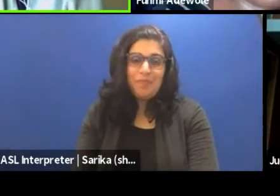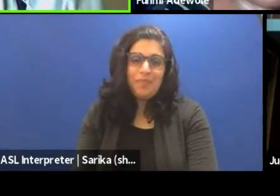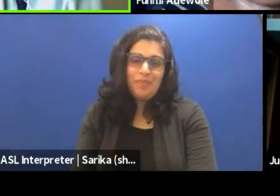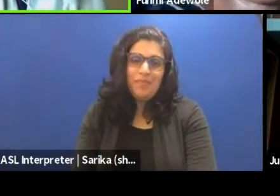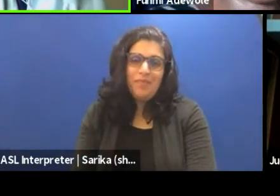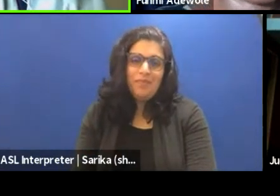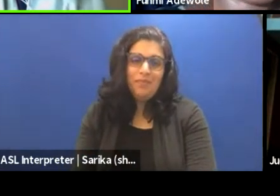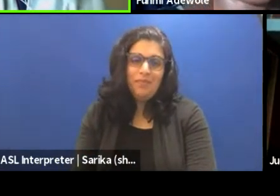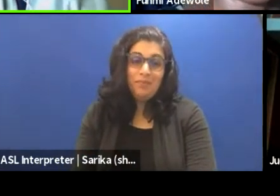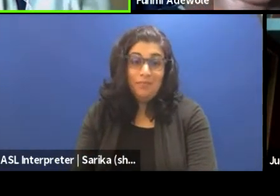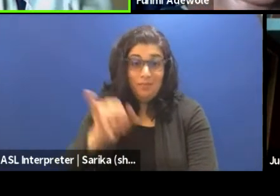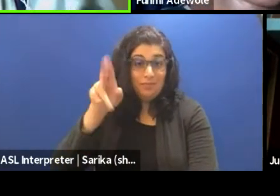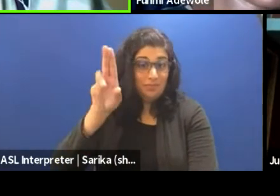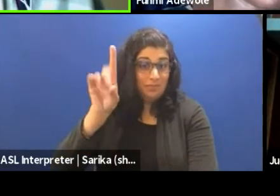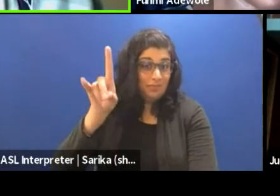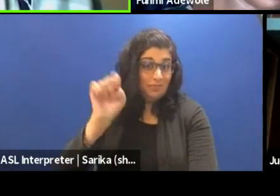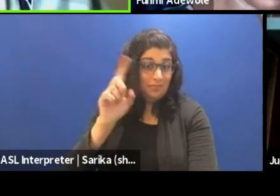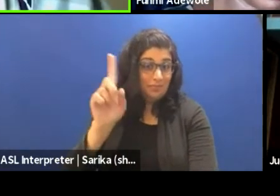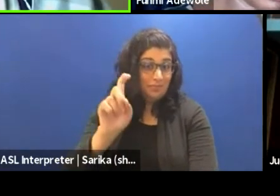Jude?